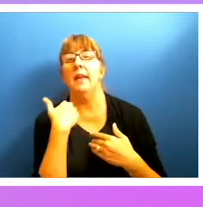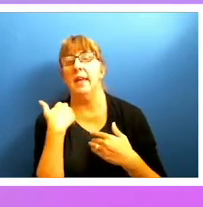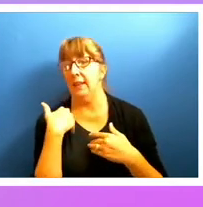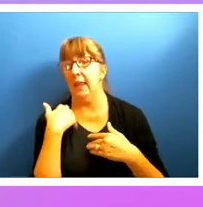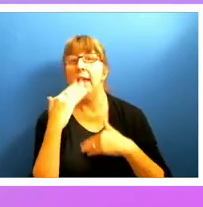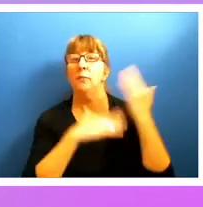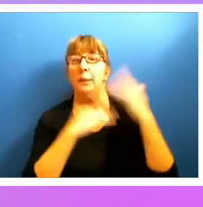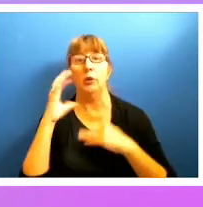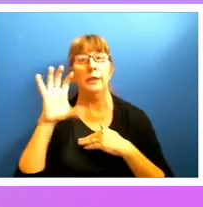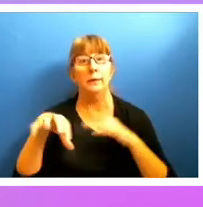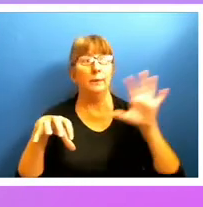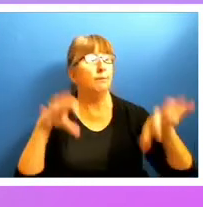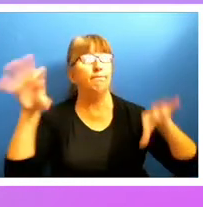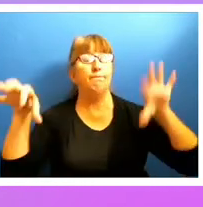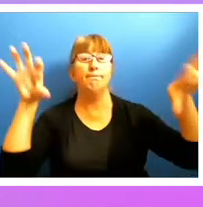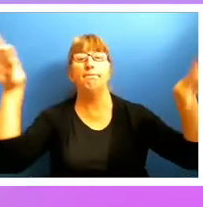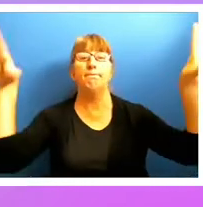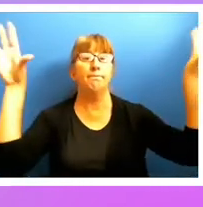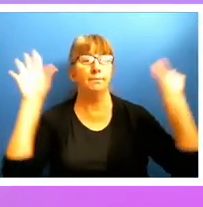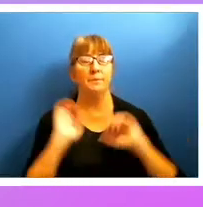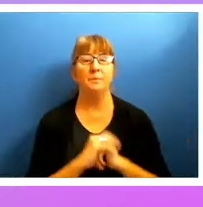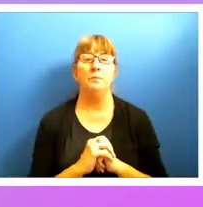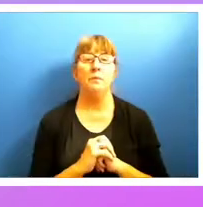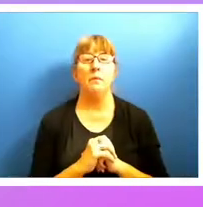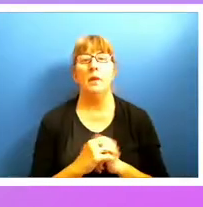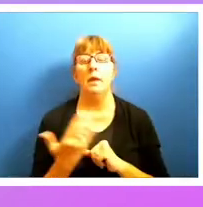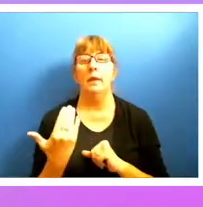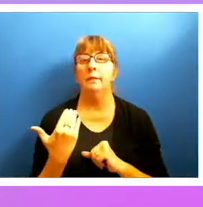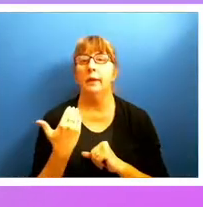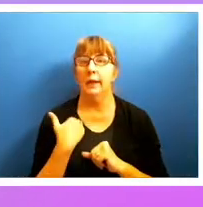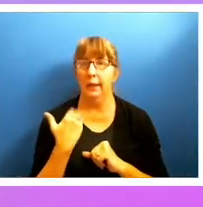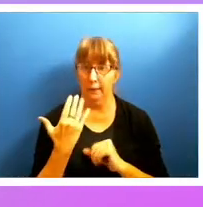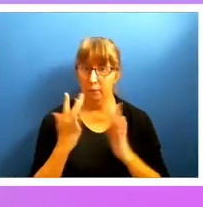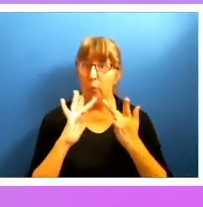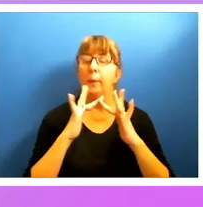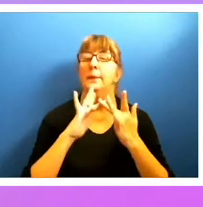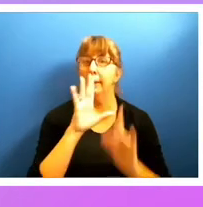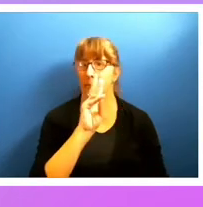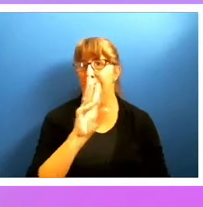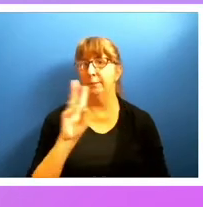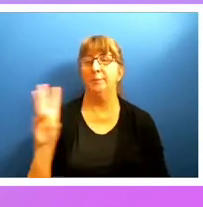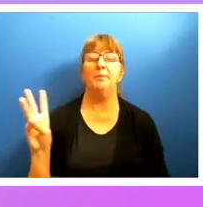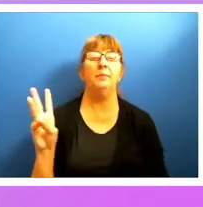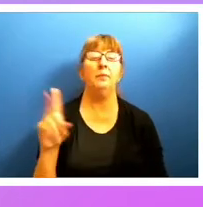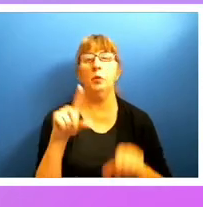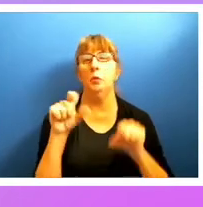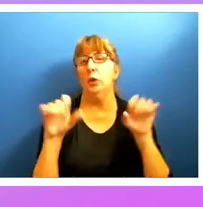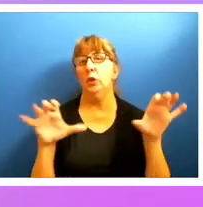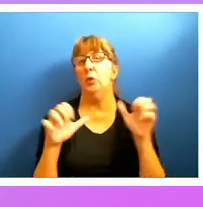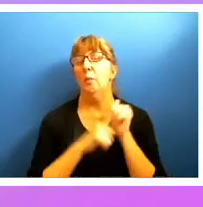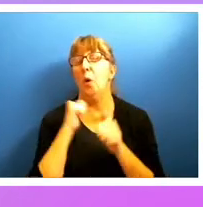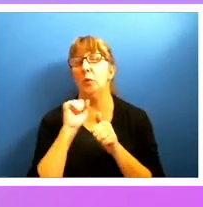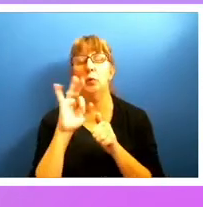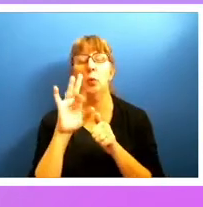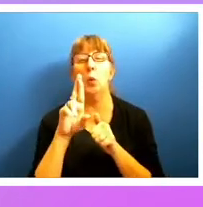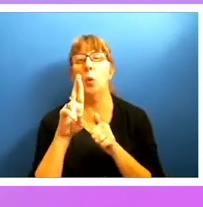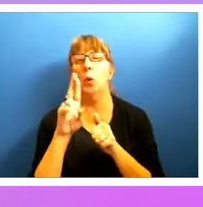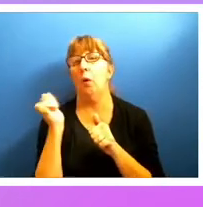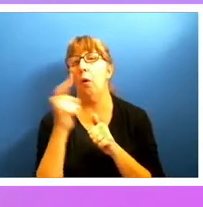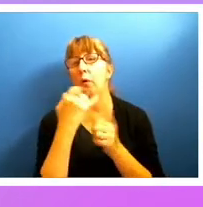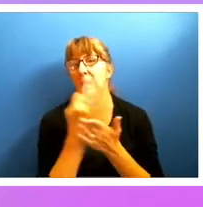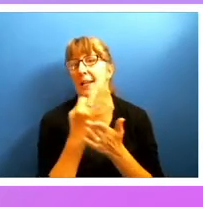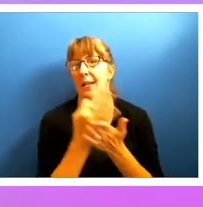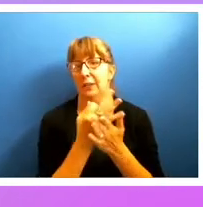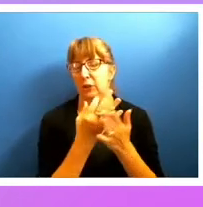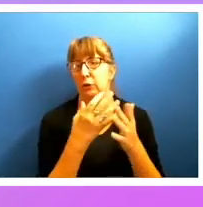So they've got brick and mortar branches. They're going to have the website where you can do most, if not all, of your financial transactions now.